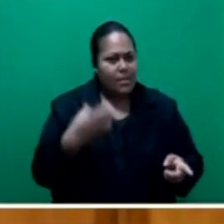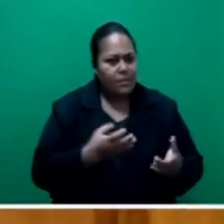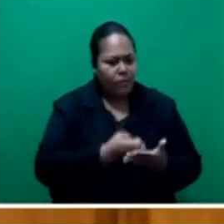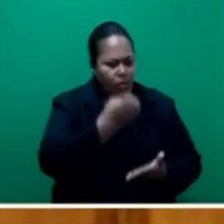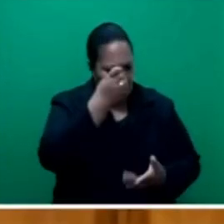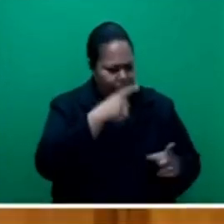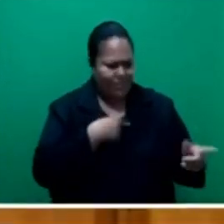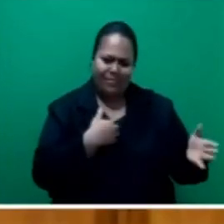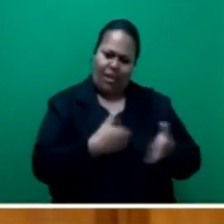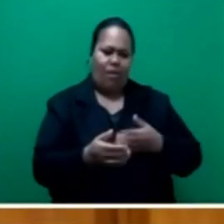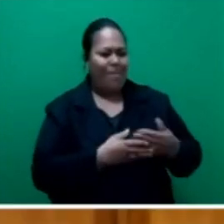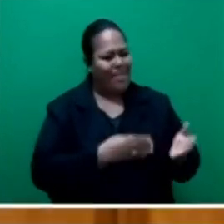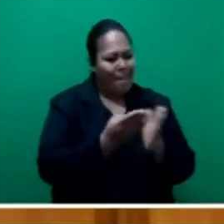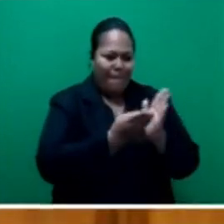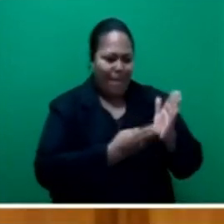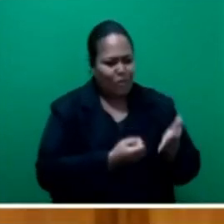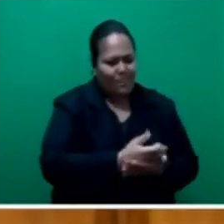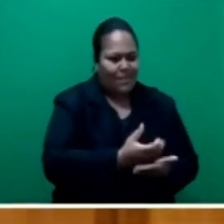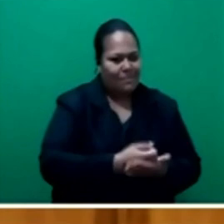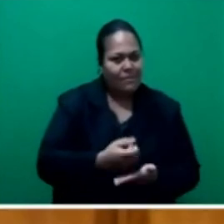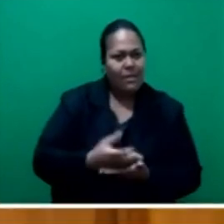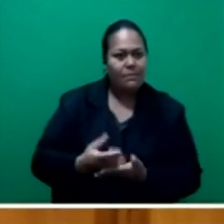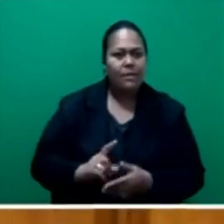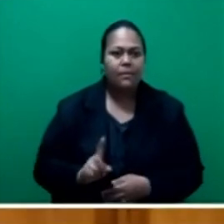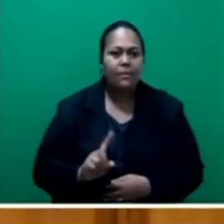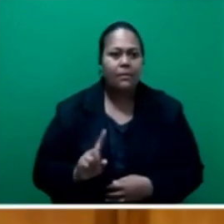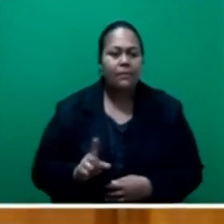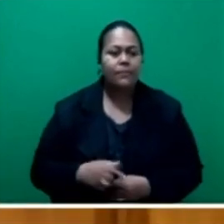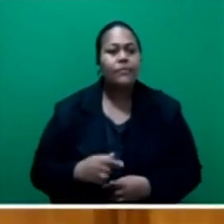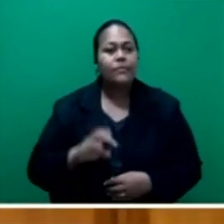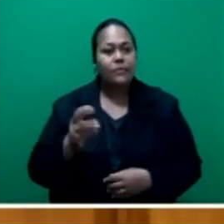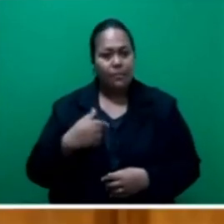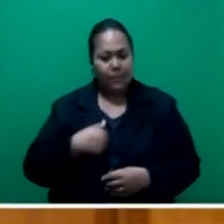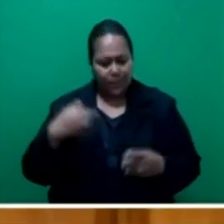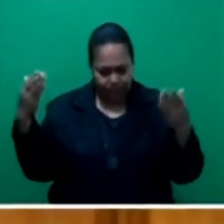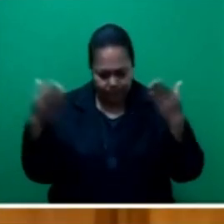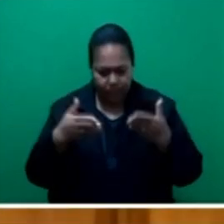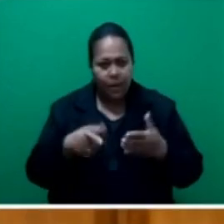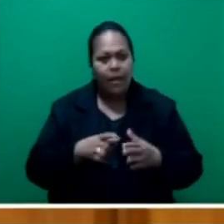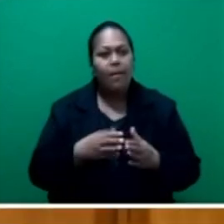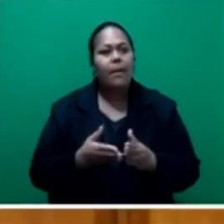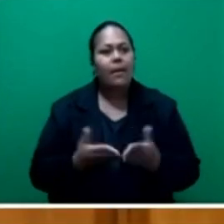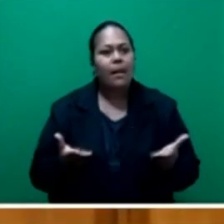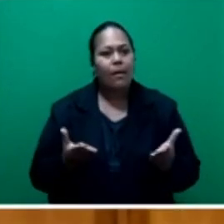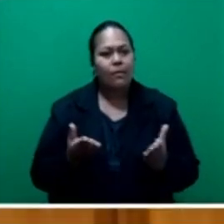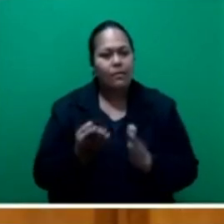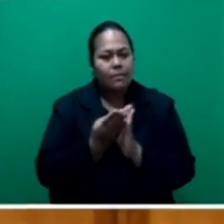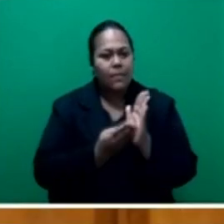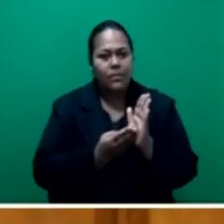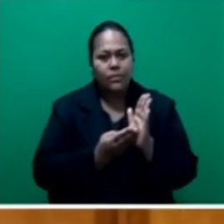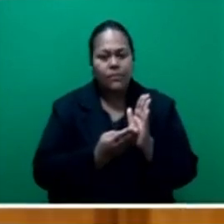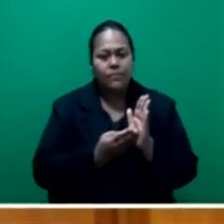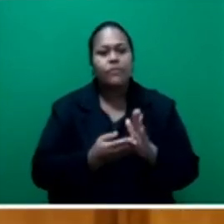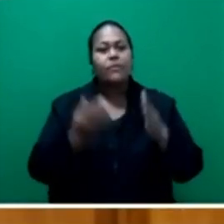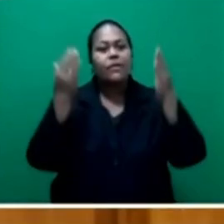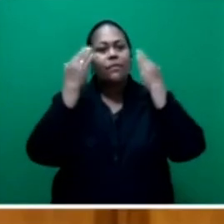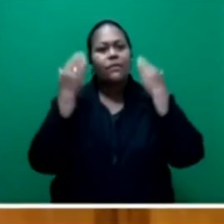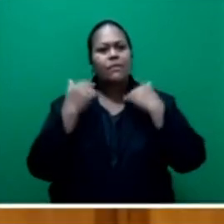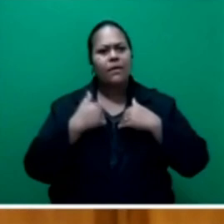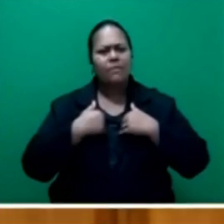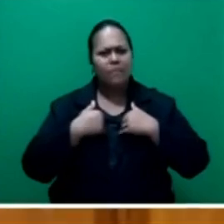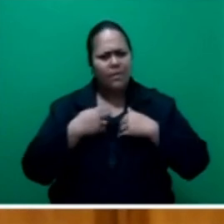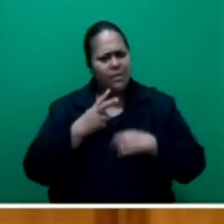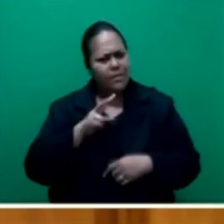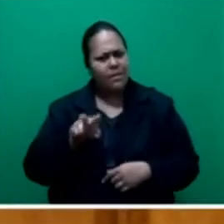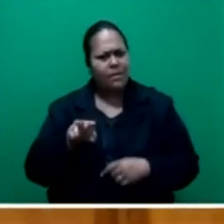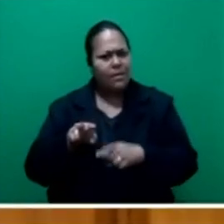careless when it comes to spending. Which brings me to the budget, Mr. Speaker, sir. As I see it, the